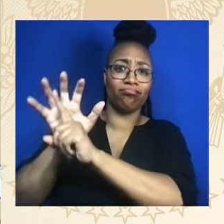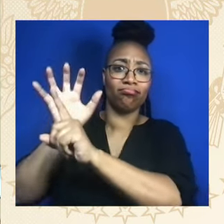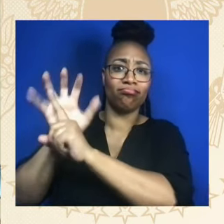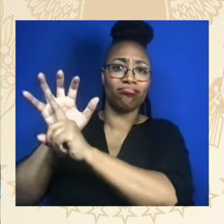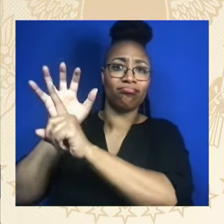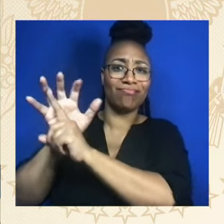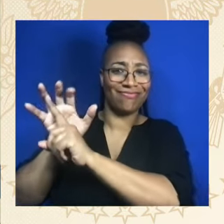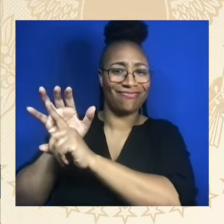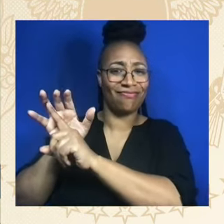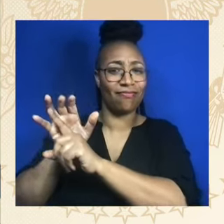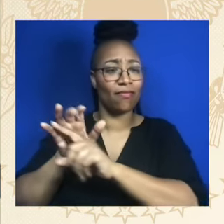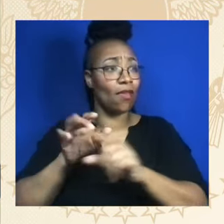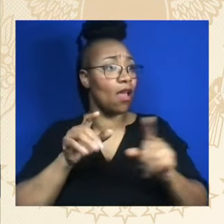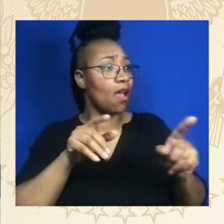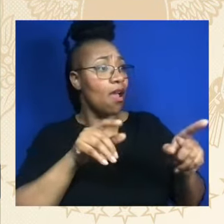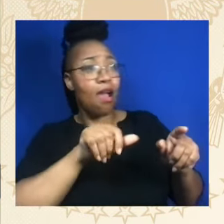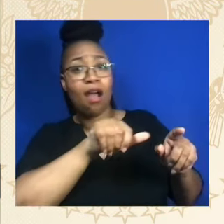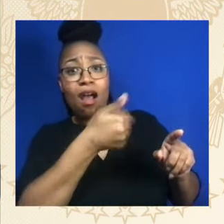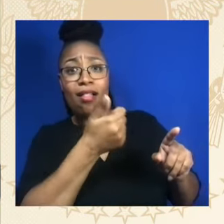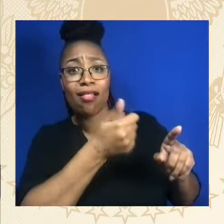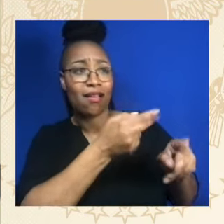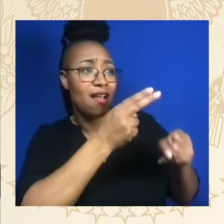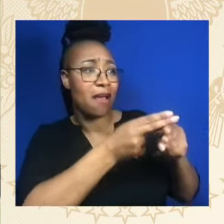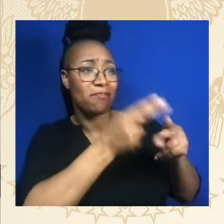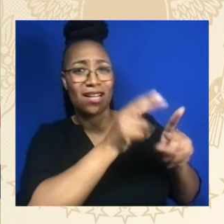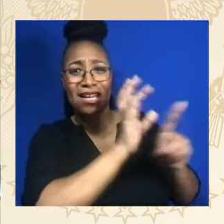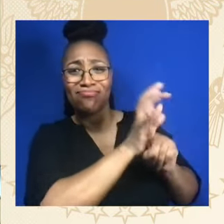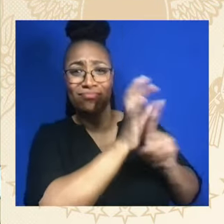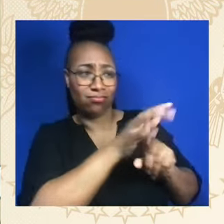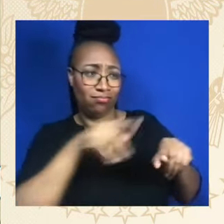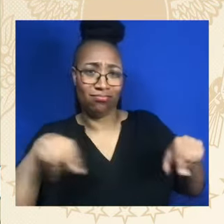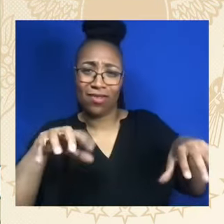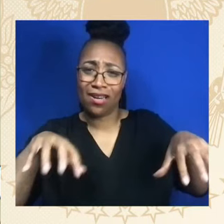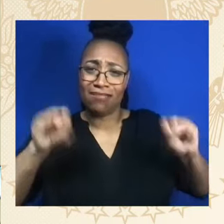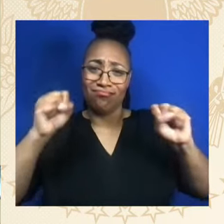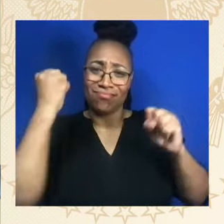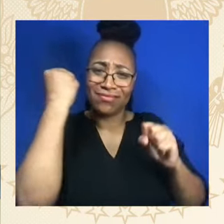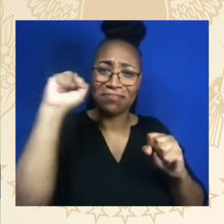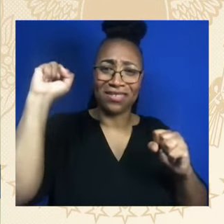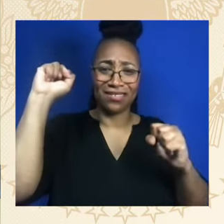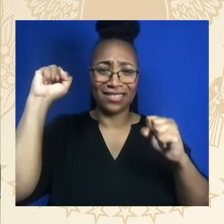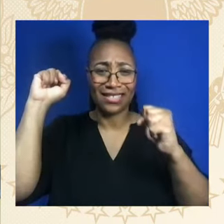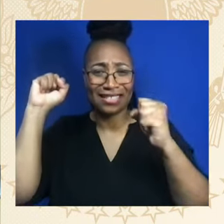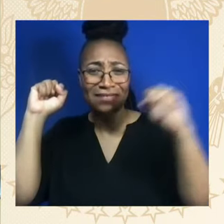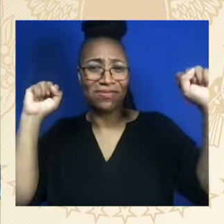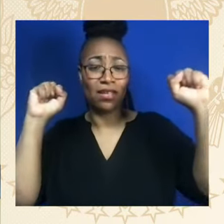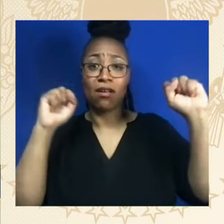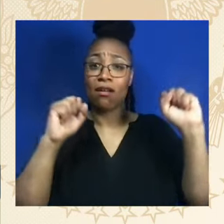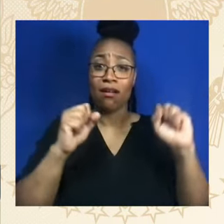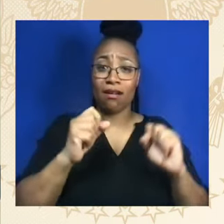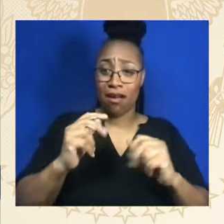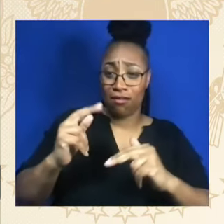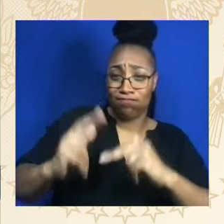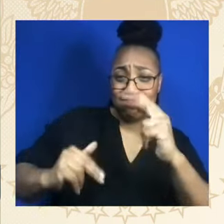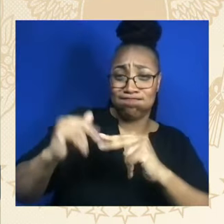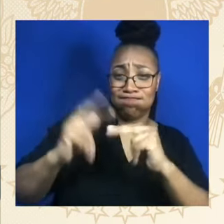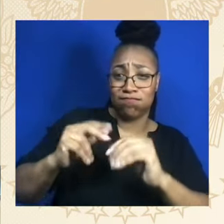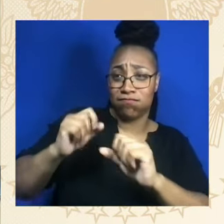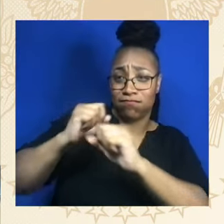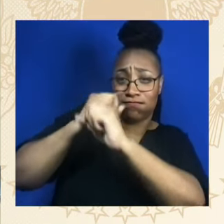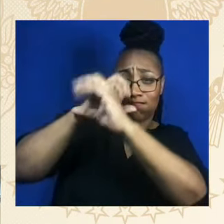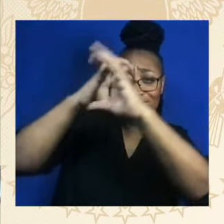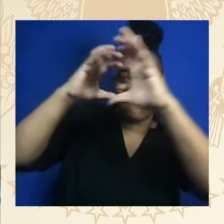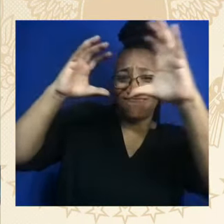porters who built the middle class, from Tuskegee Airmen who took on both fascism and